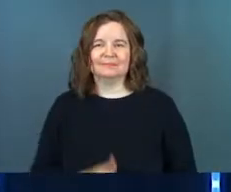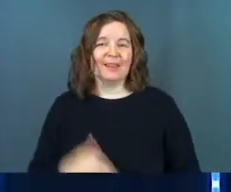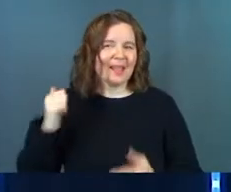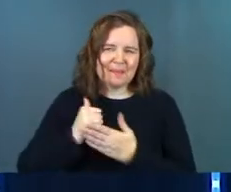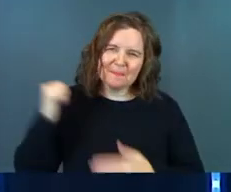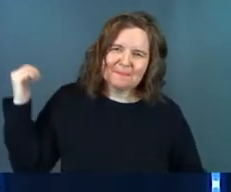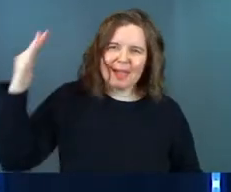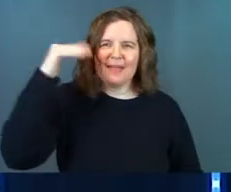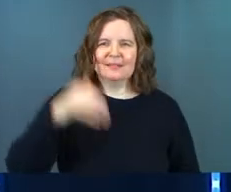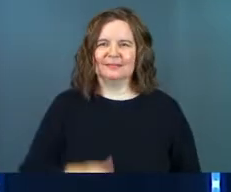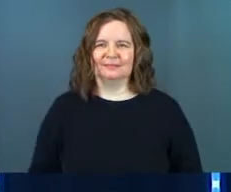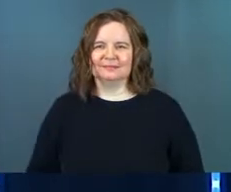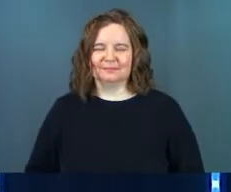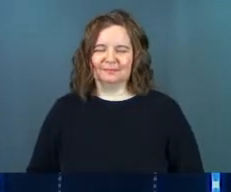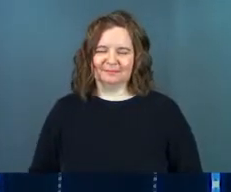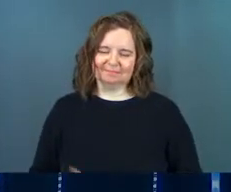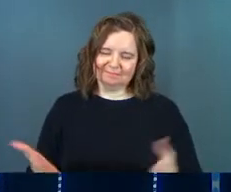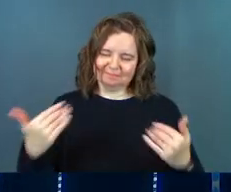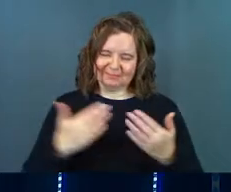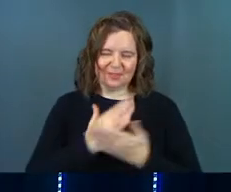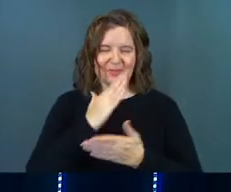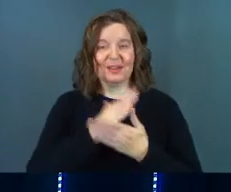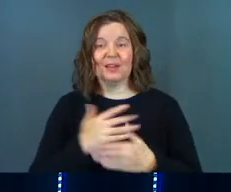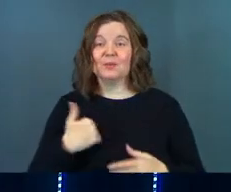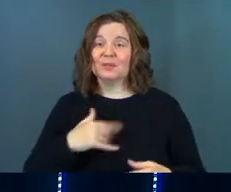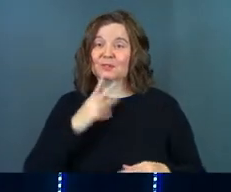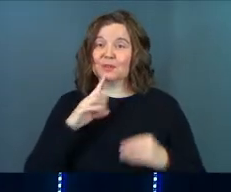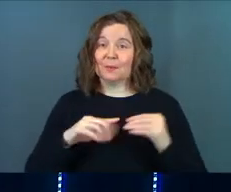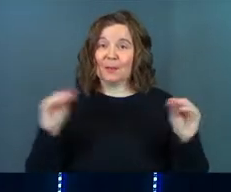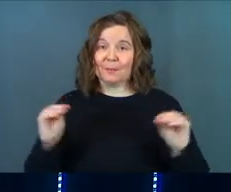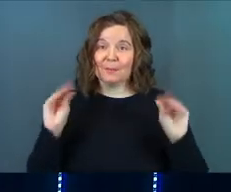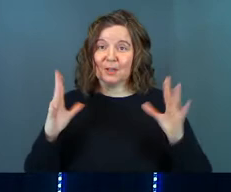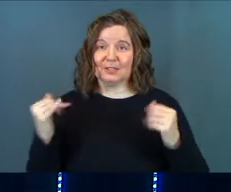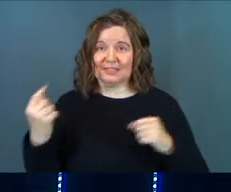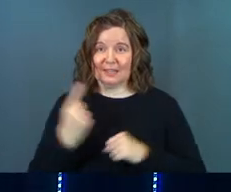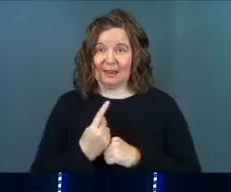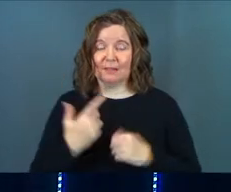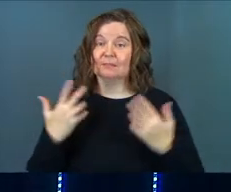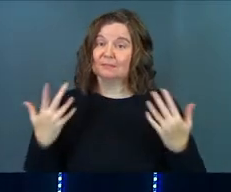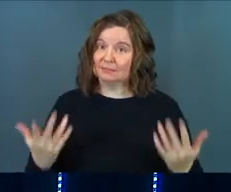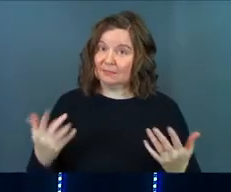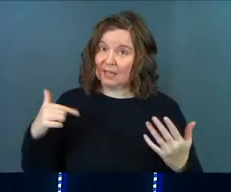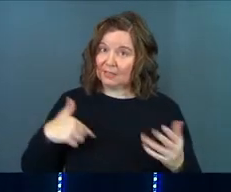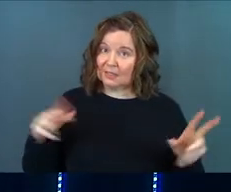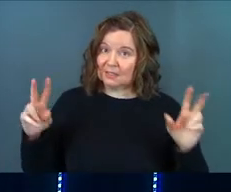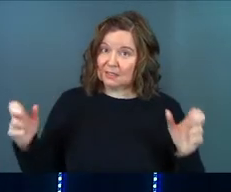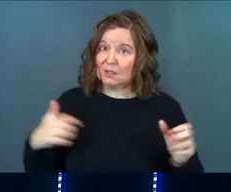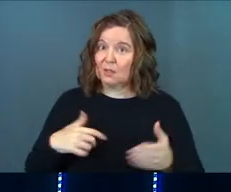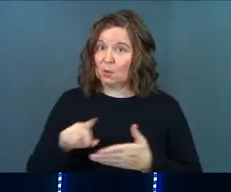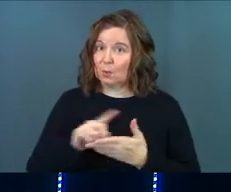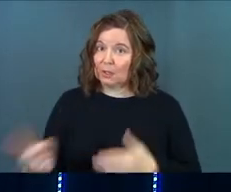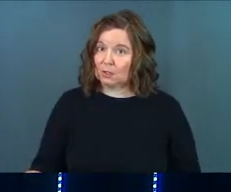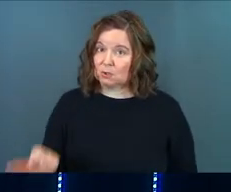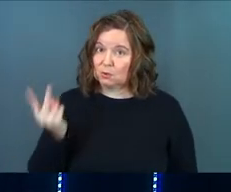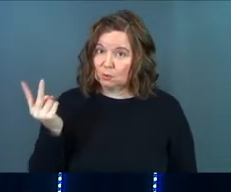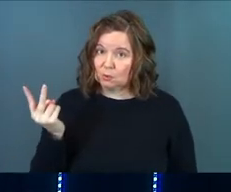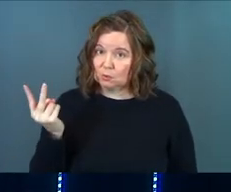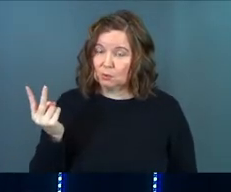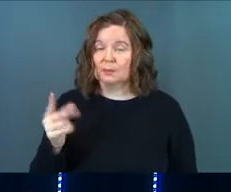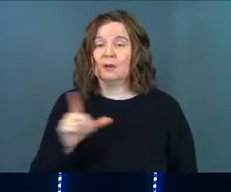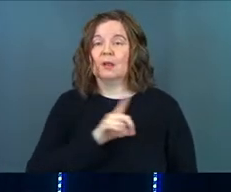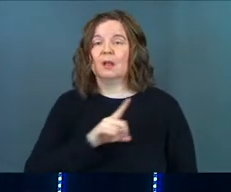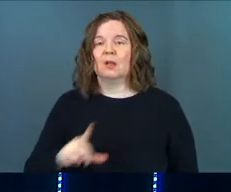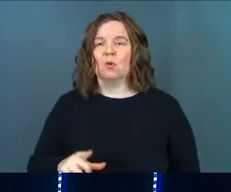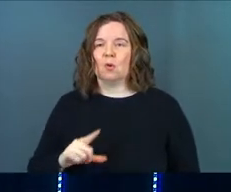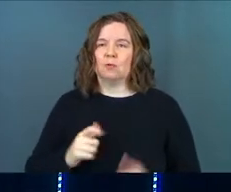Amen! Amen. All right. All right. We're talking about miracles today. So in this series, this is week two, it's Lord